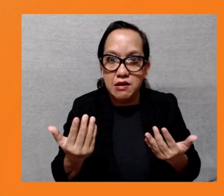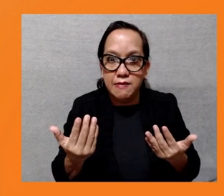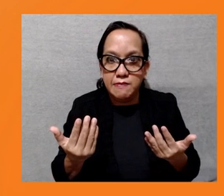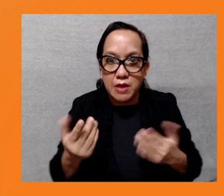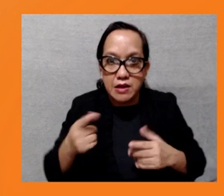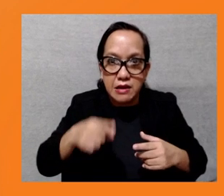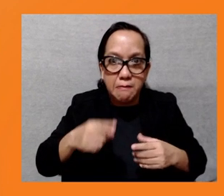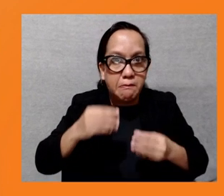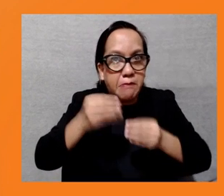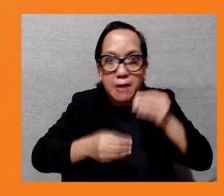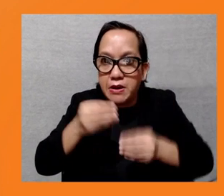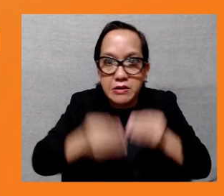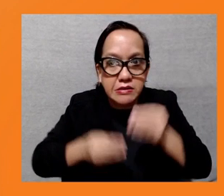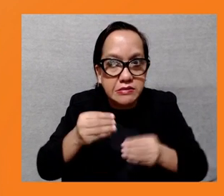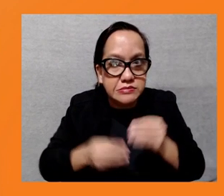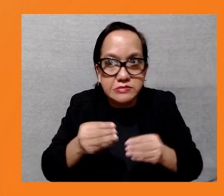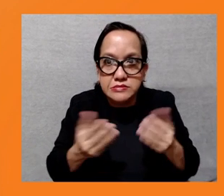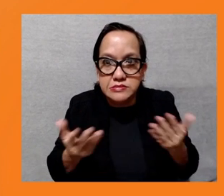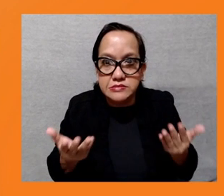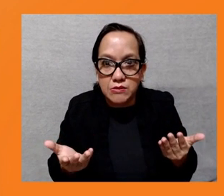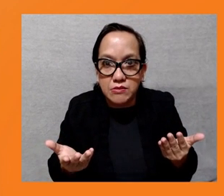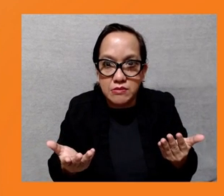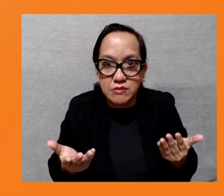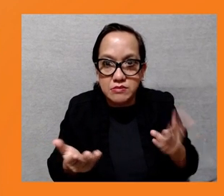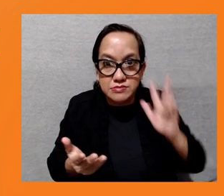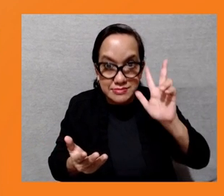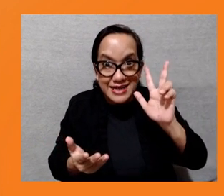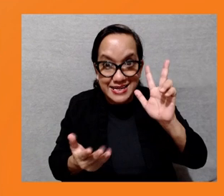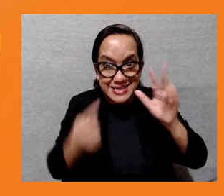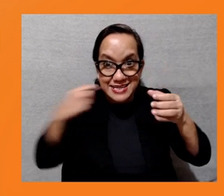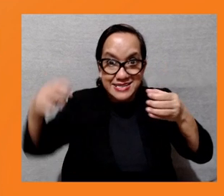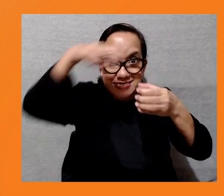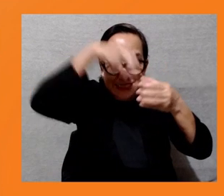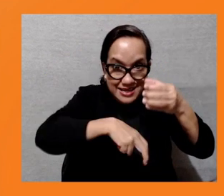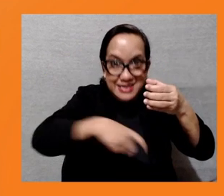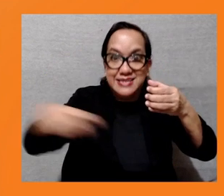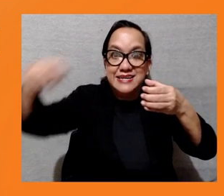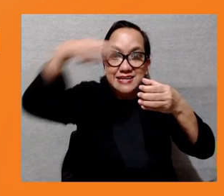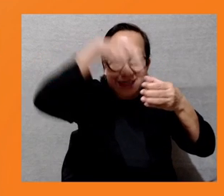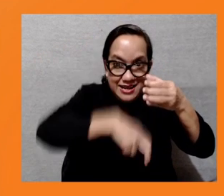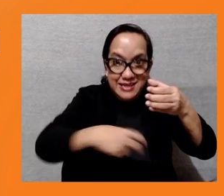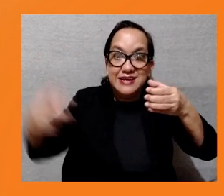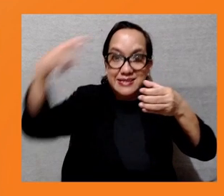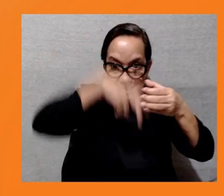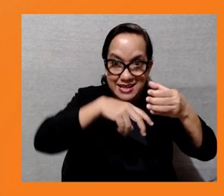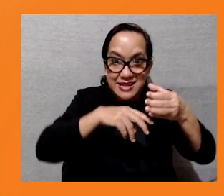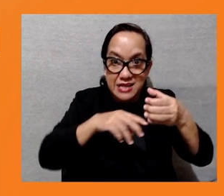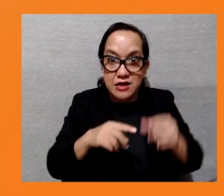third to go down, and the last one was Jahangir Alam. All were drowned and